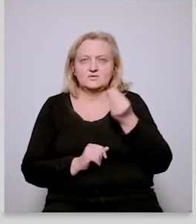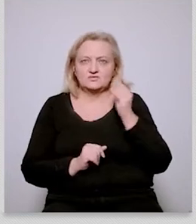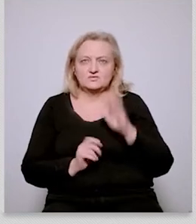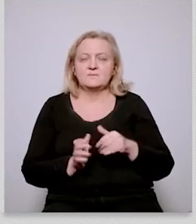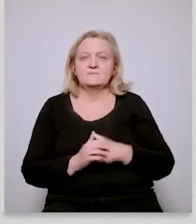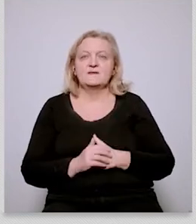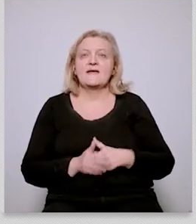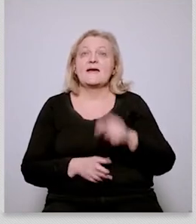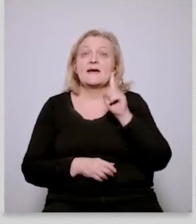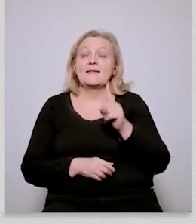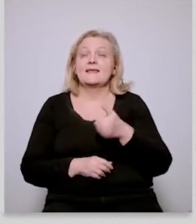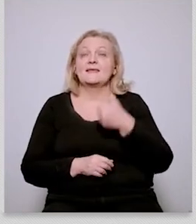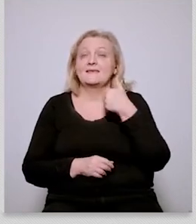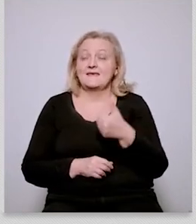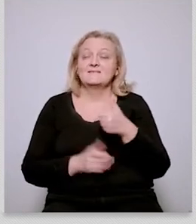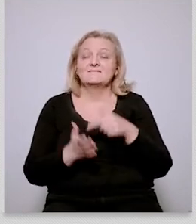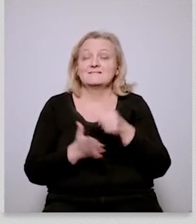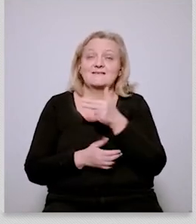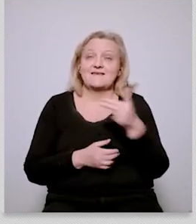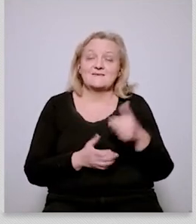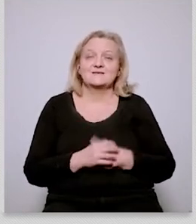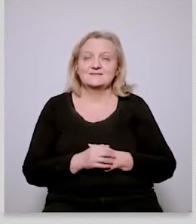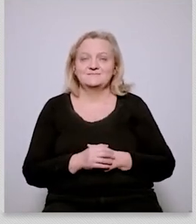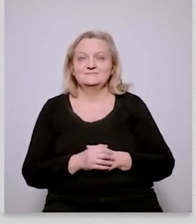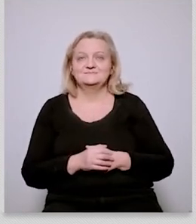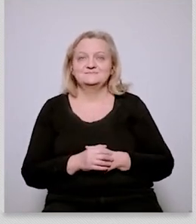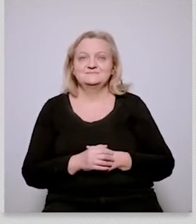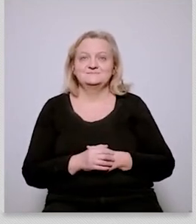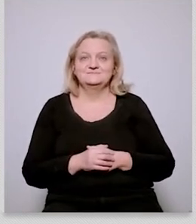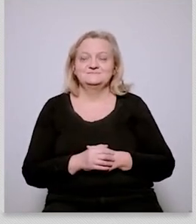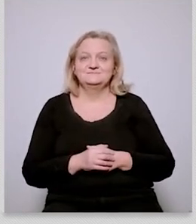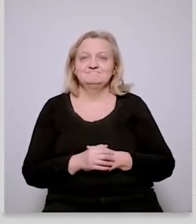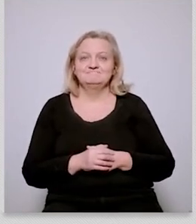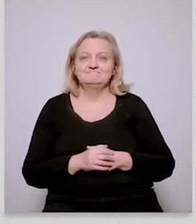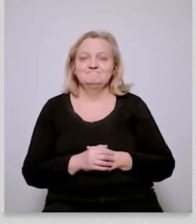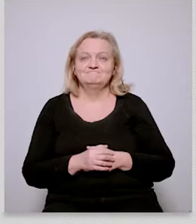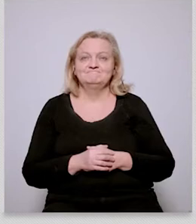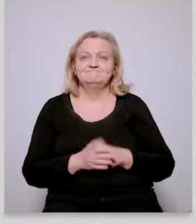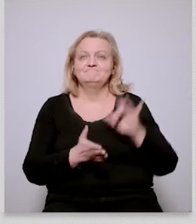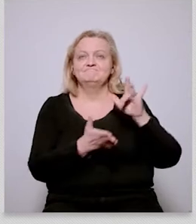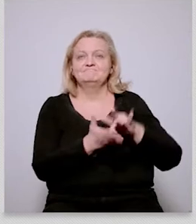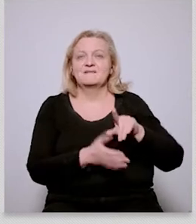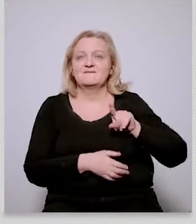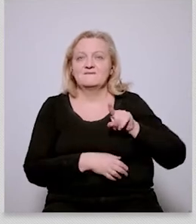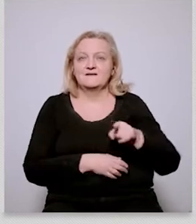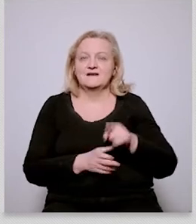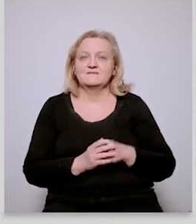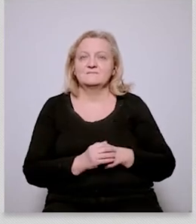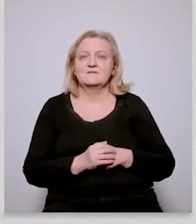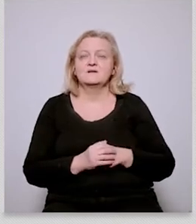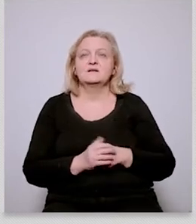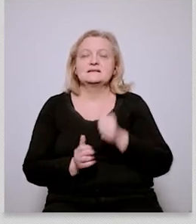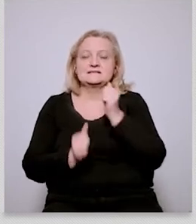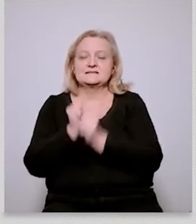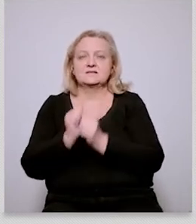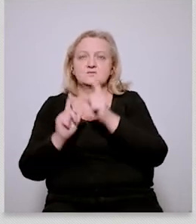sit here in paris um you know the uh france has the presidency of the european uh council as of january um